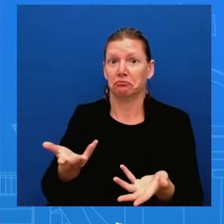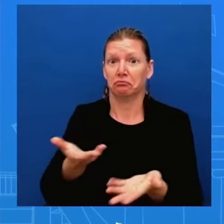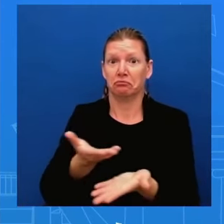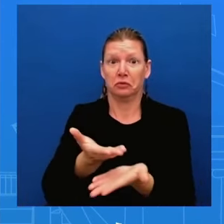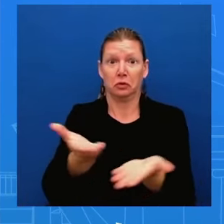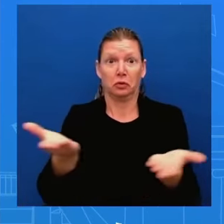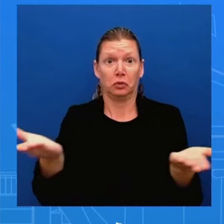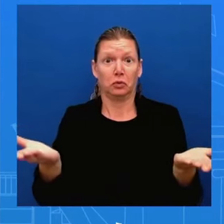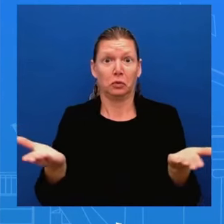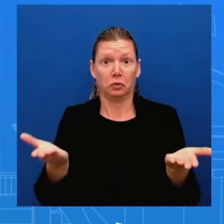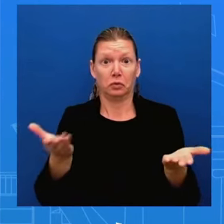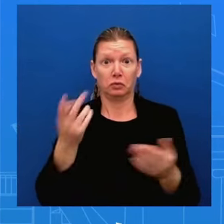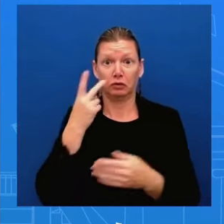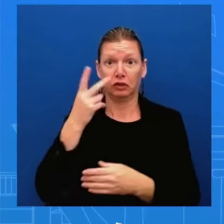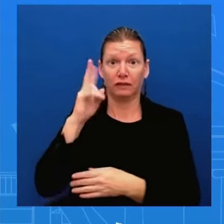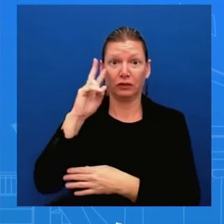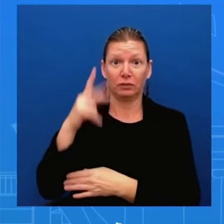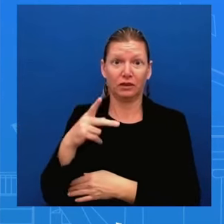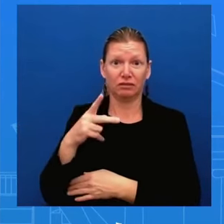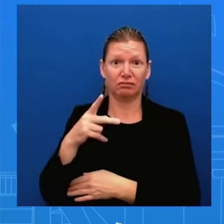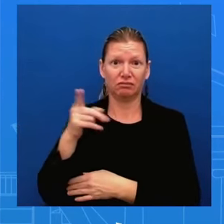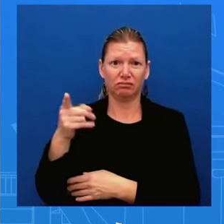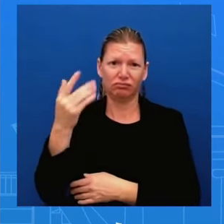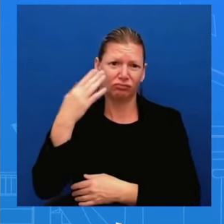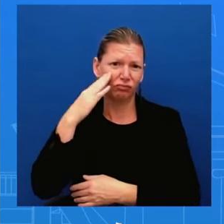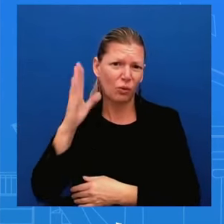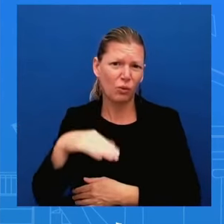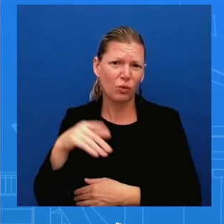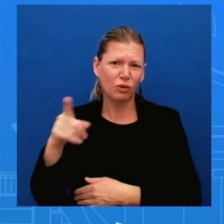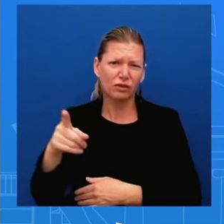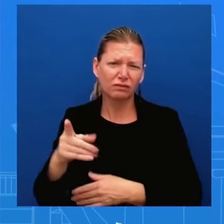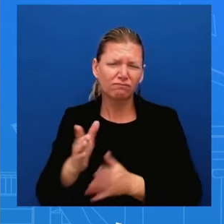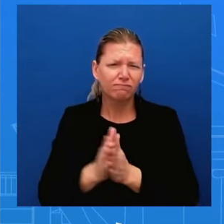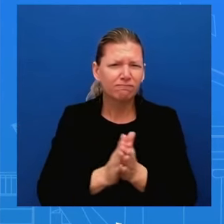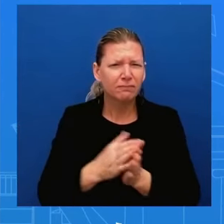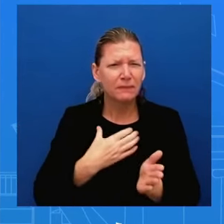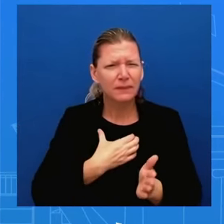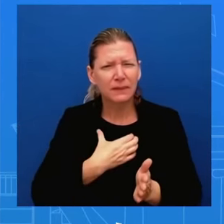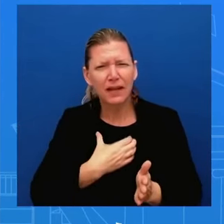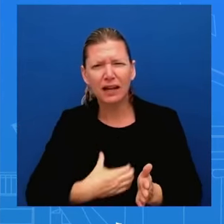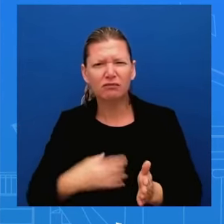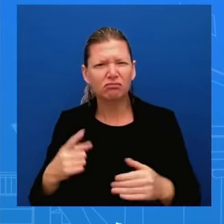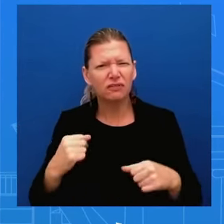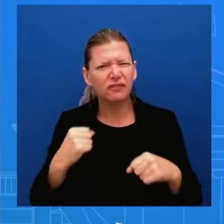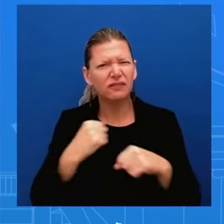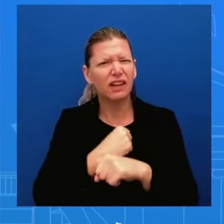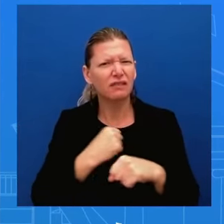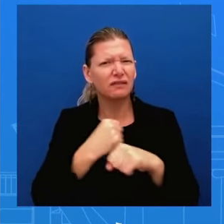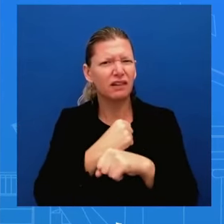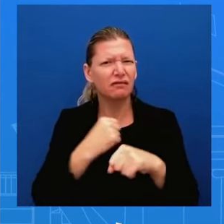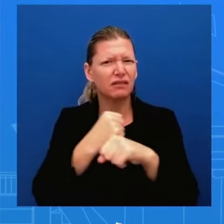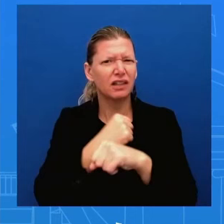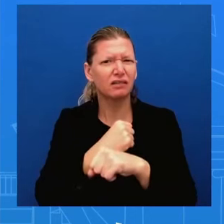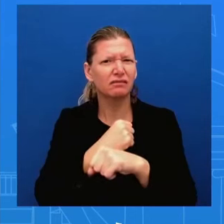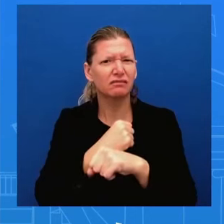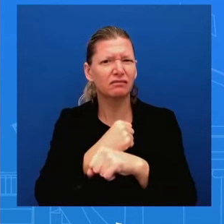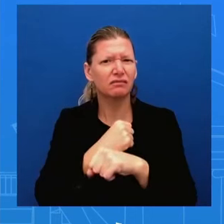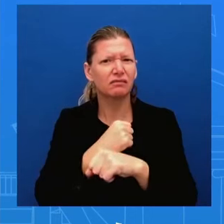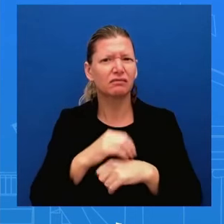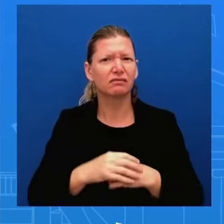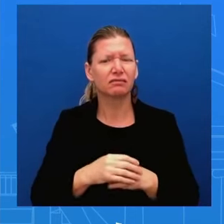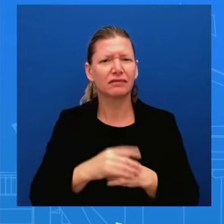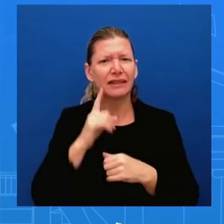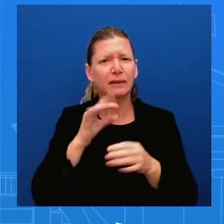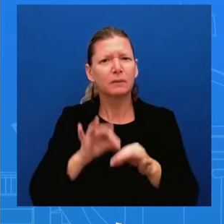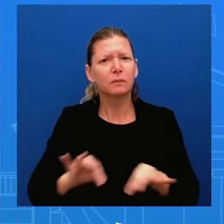she fights for she is uh and i think it's important to have someone who's passionate about what they're speaking about about what they're trying to lift